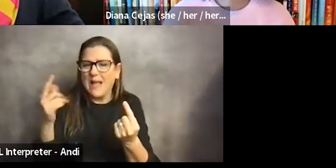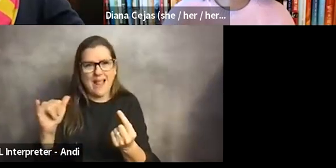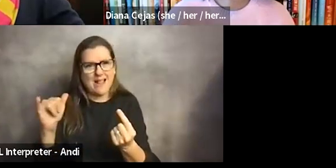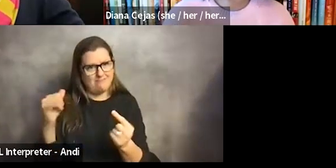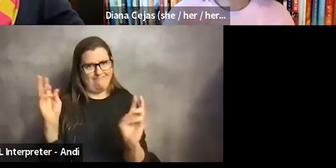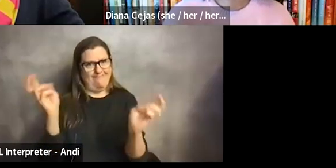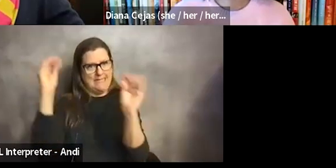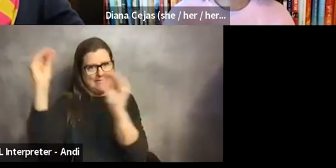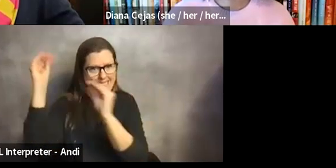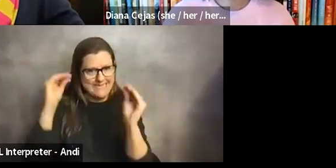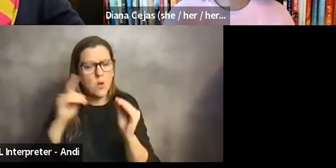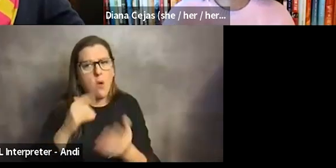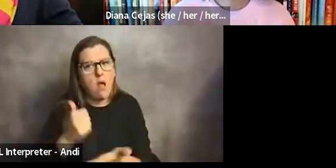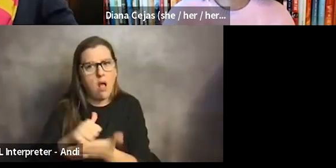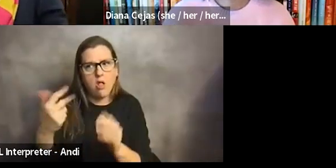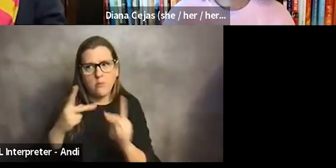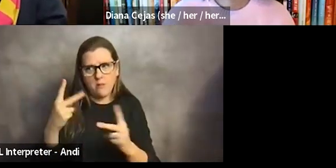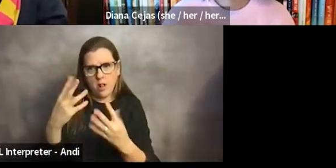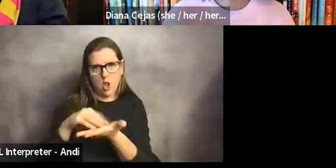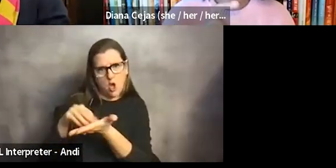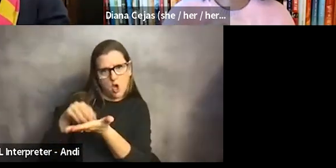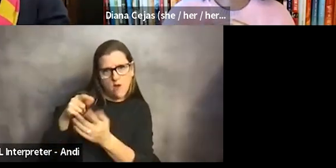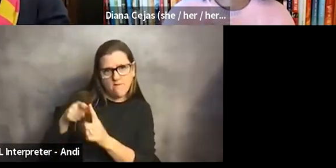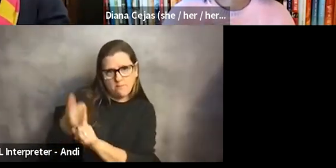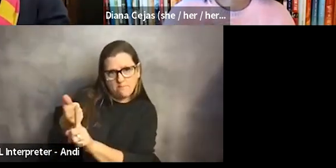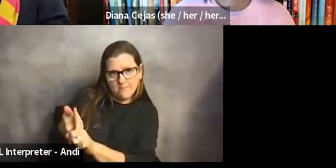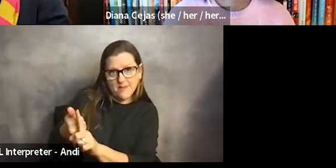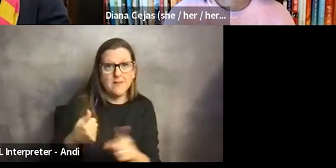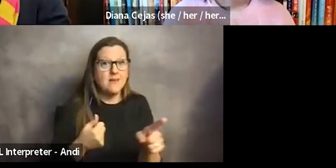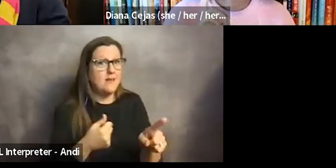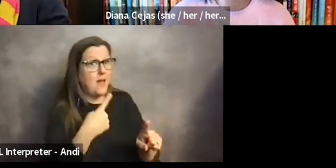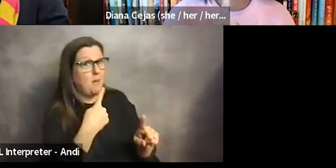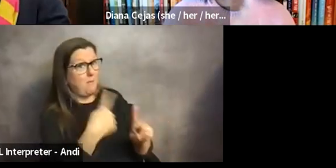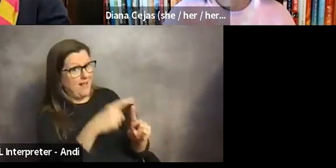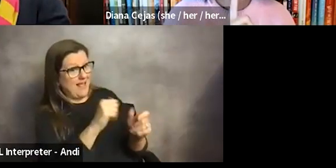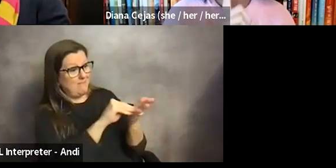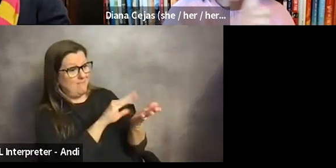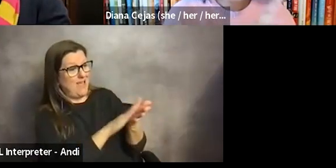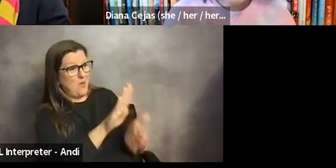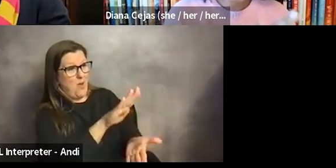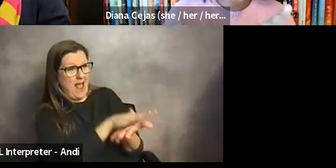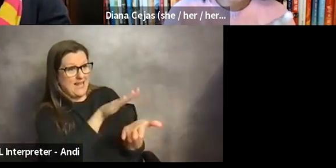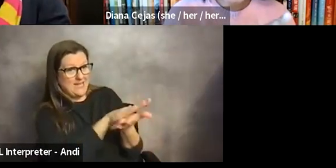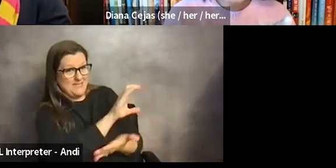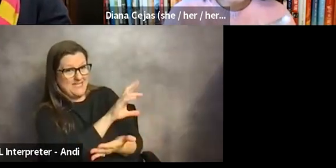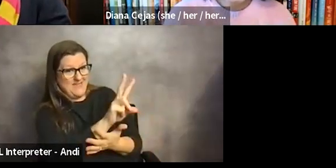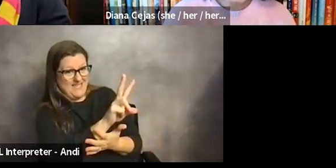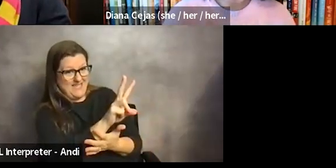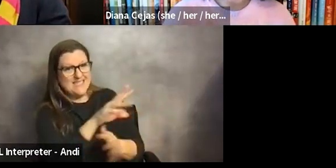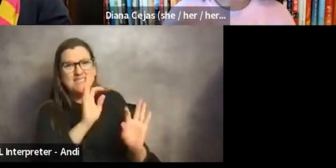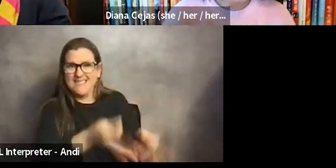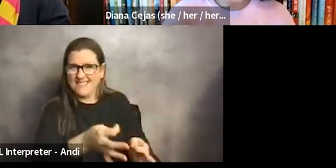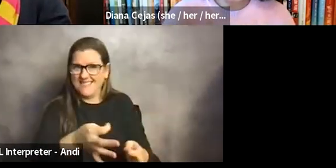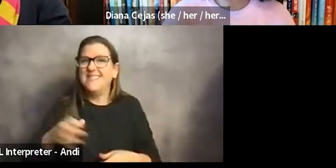And that will help other people learn from you. And you can put it on your academic CV. You absolutely can.